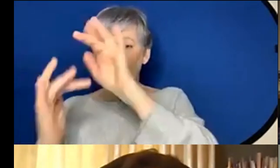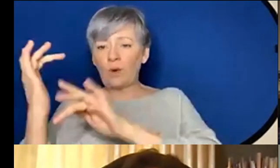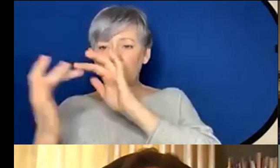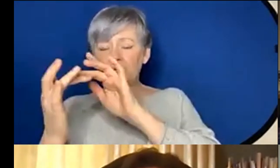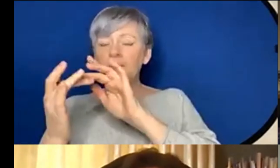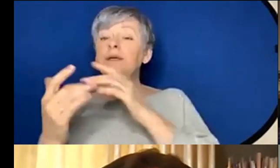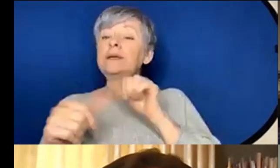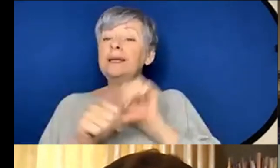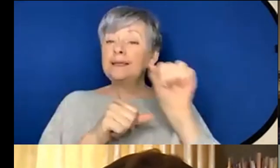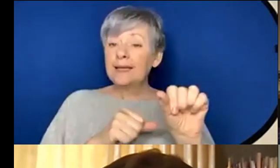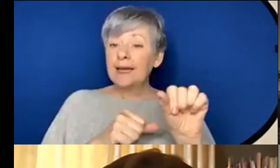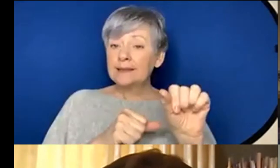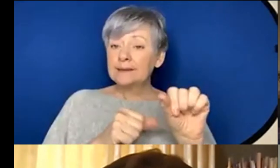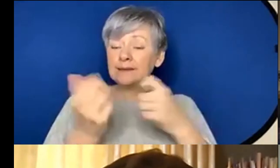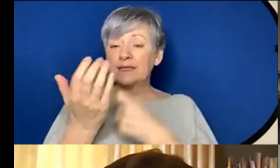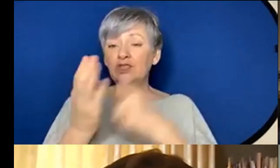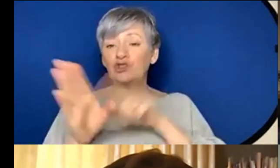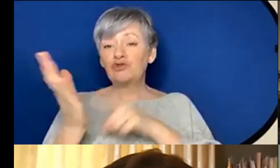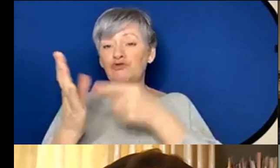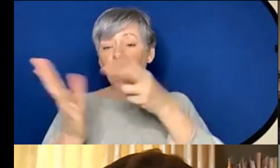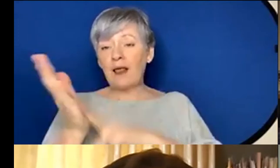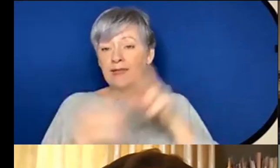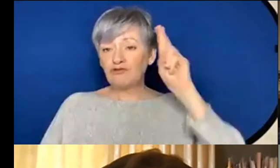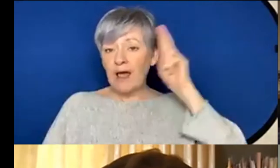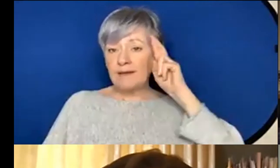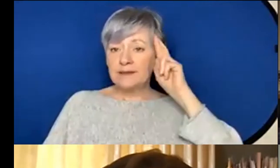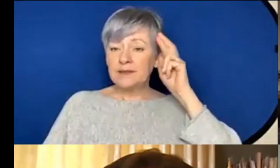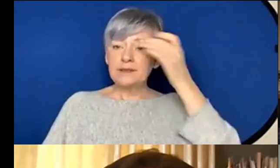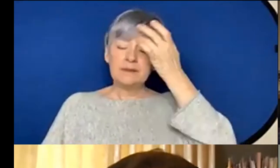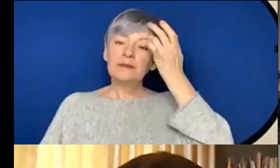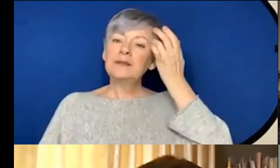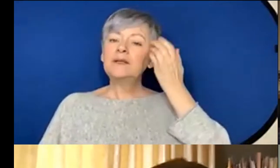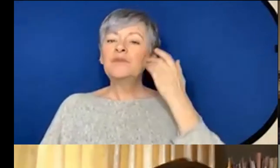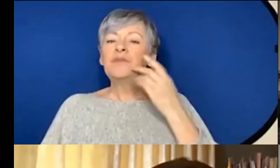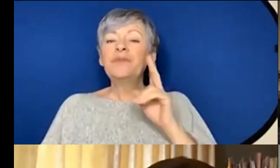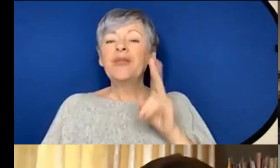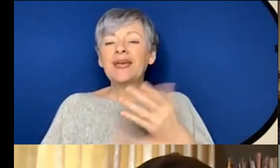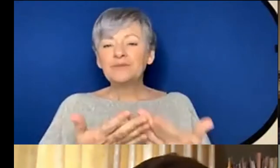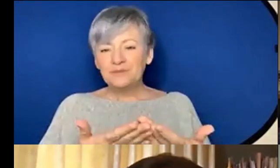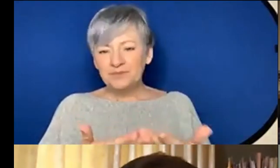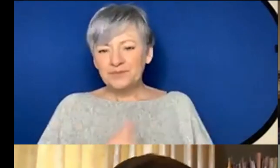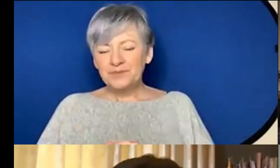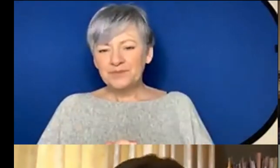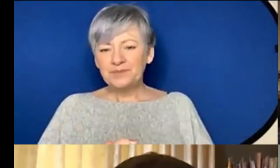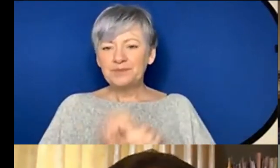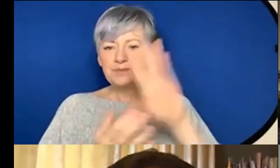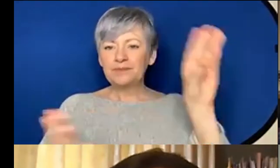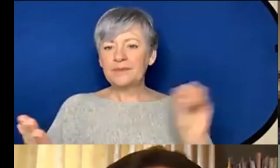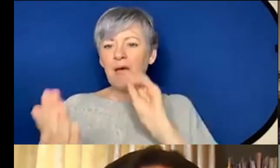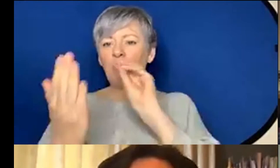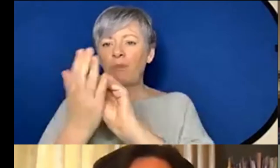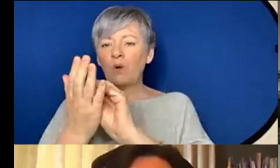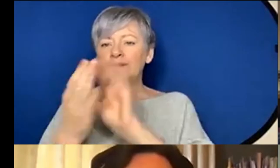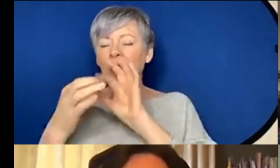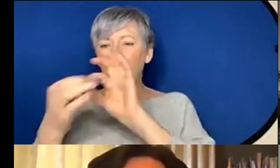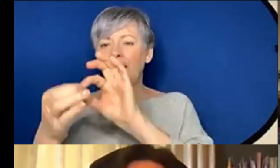to Rylan and again Rylan I will post a link to your website and